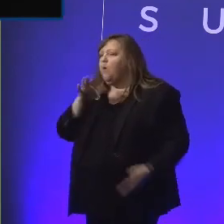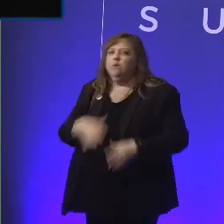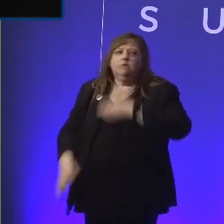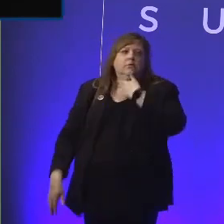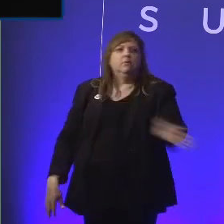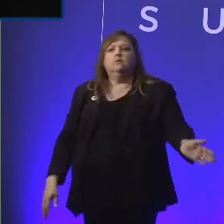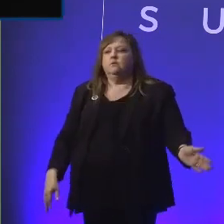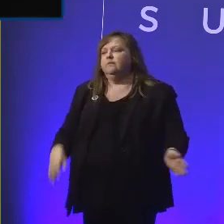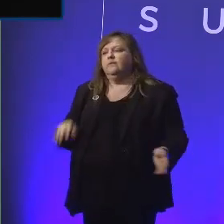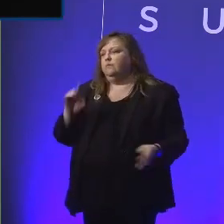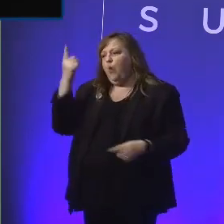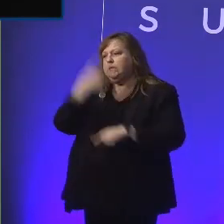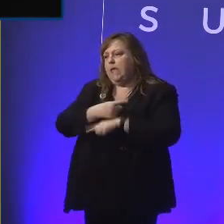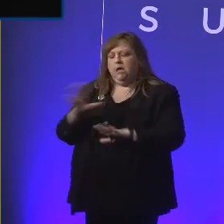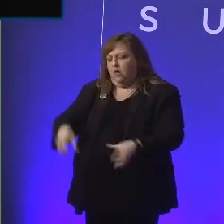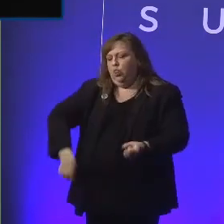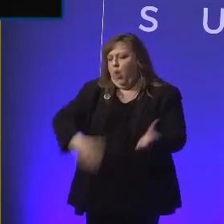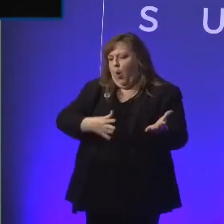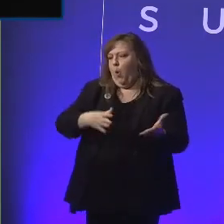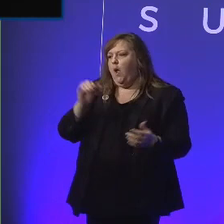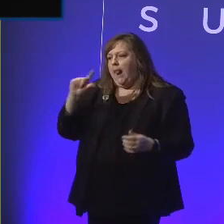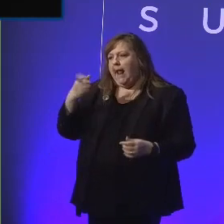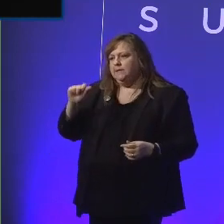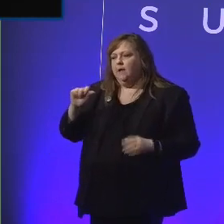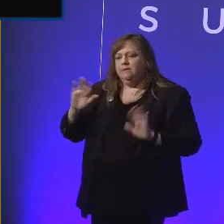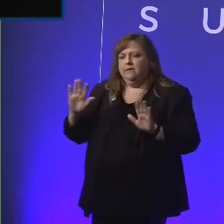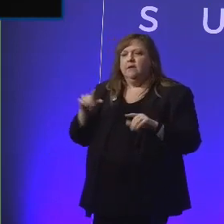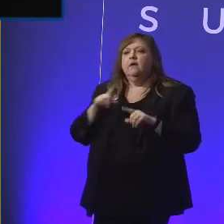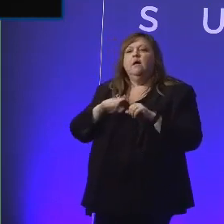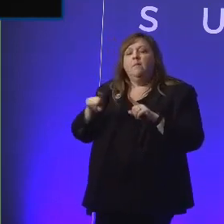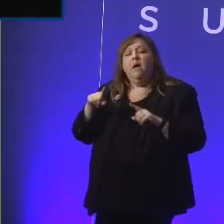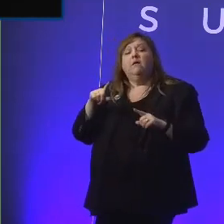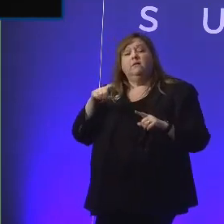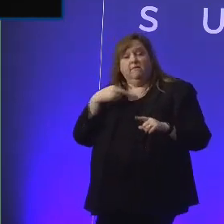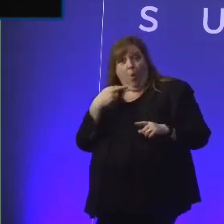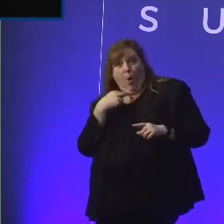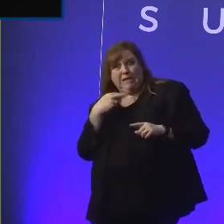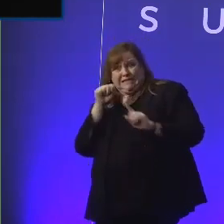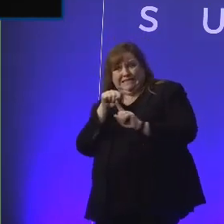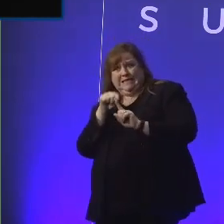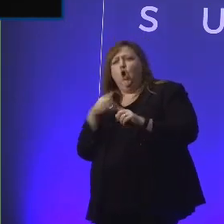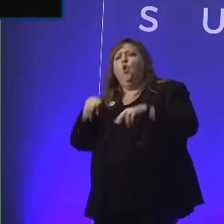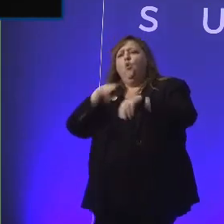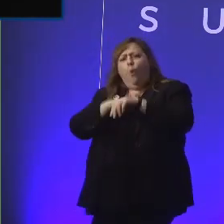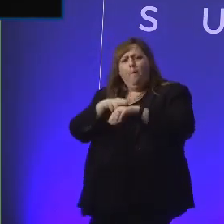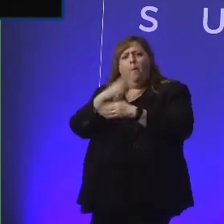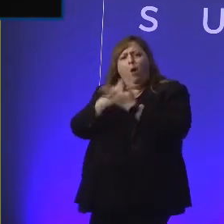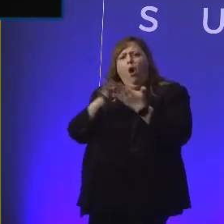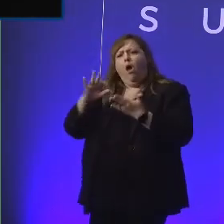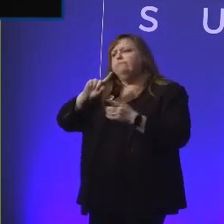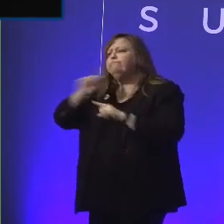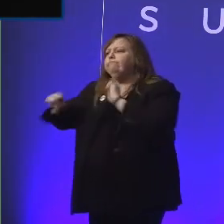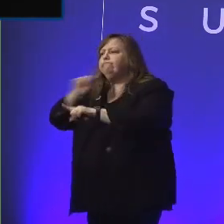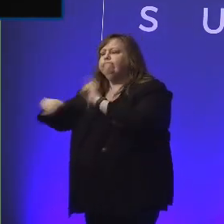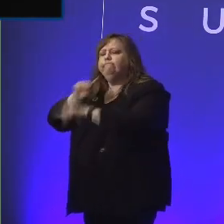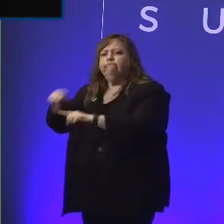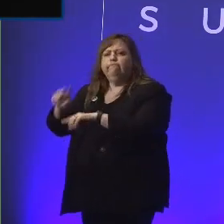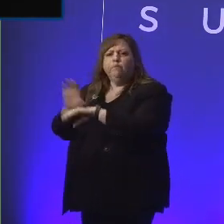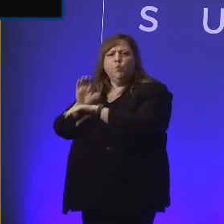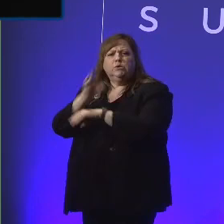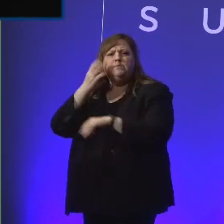was, you know, that lasted a day. So, but the point is, voice has become a very normal part of the computer experience.